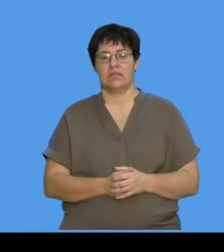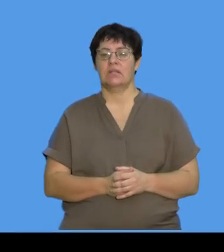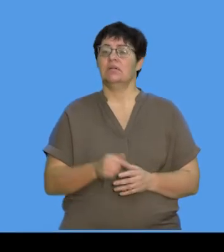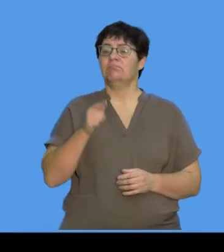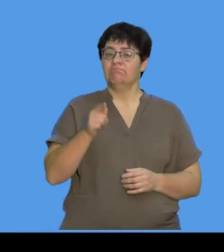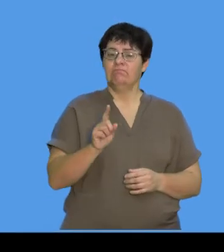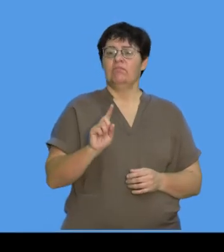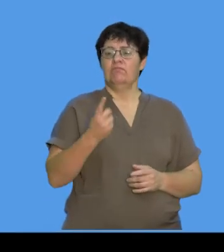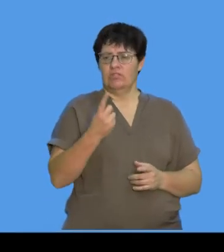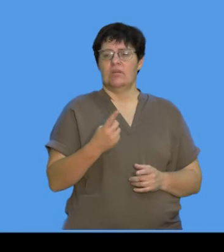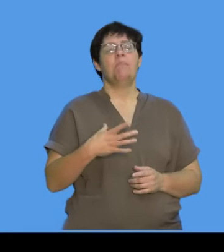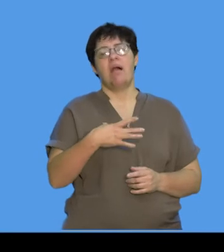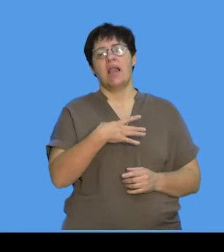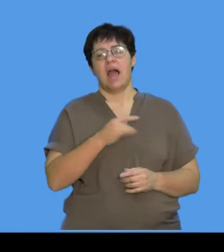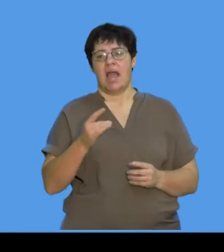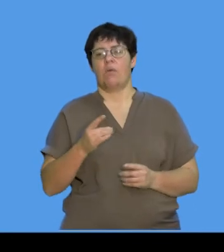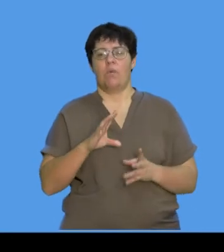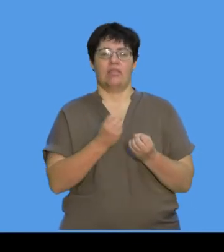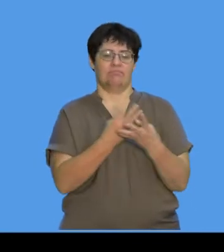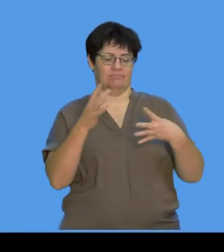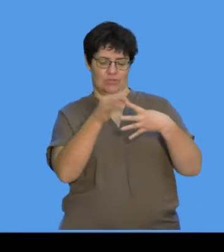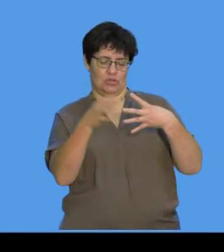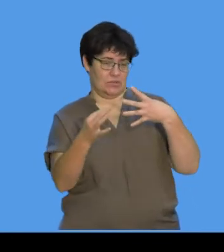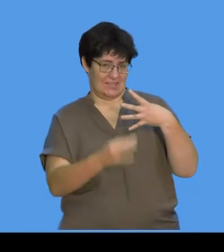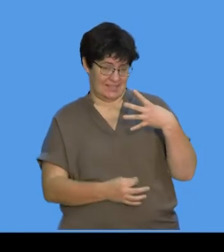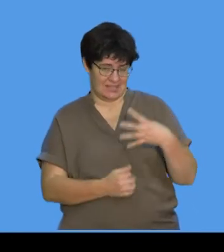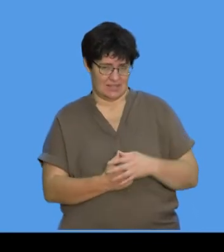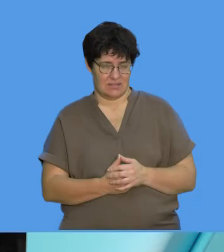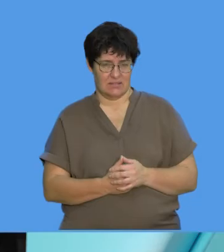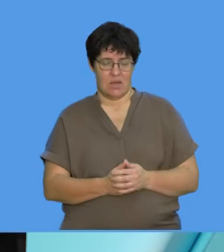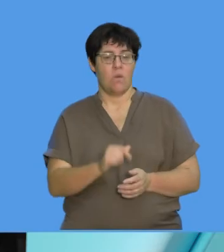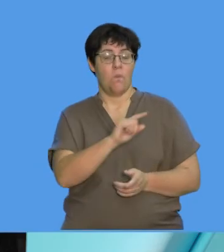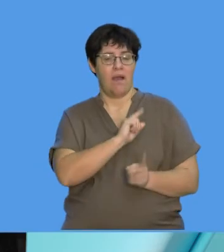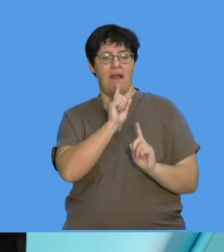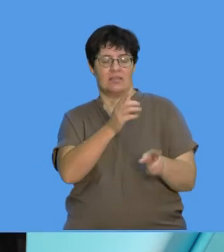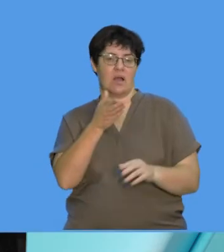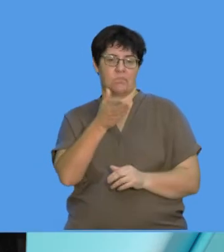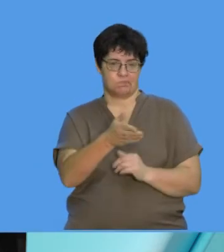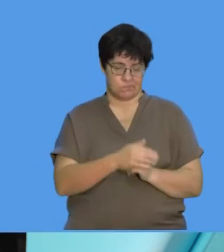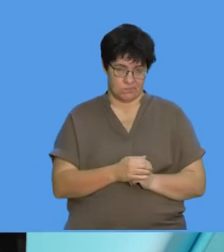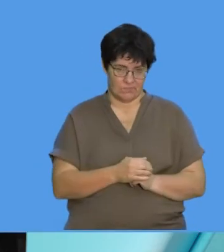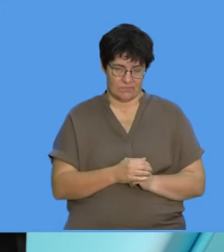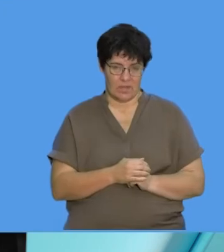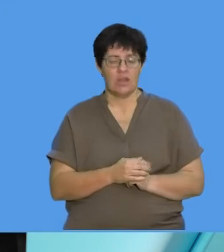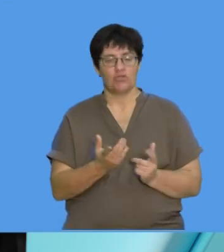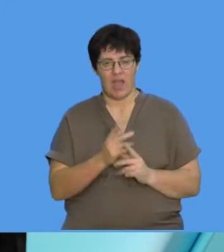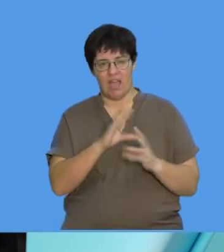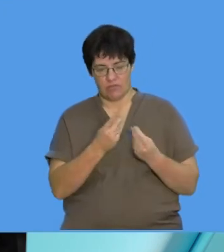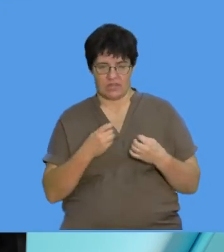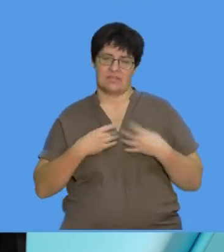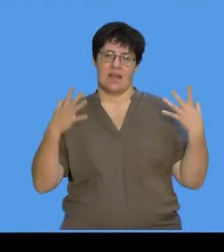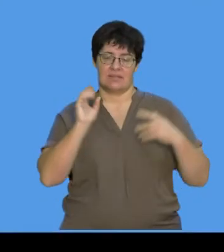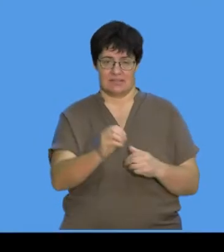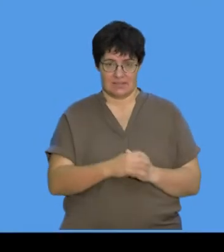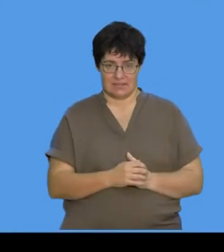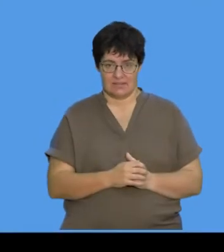Okay, the first one, I always like to start off with a multiple choice question, because the answers are there, and it's nice to just get everything started.